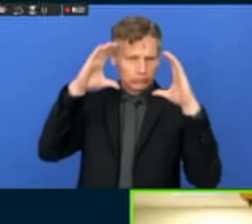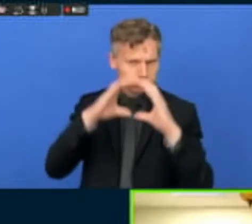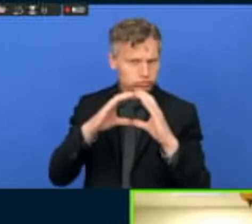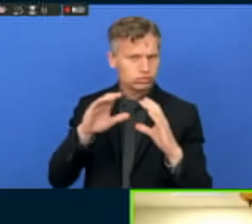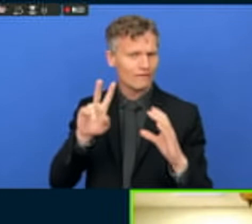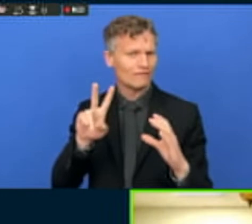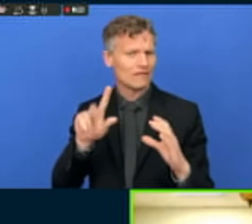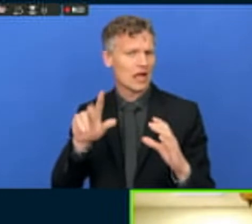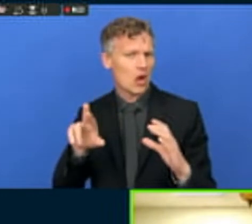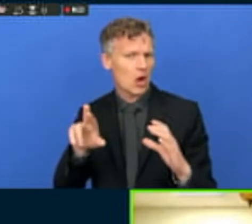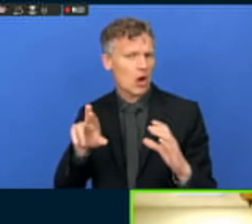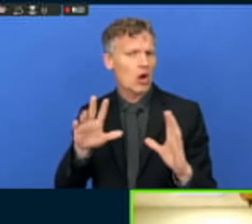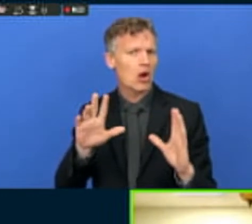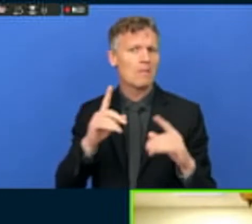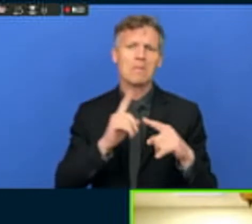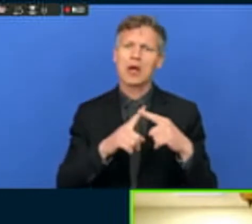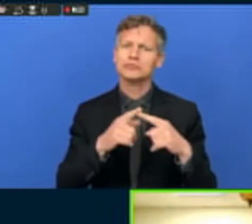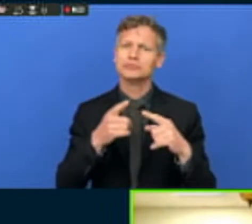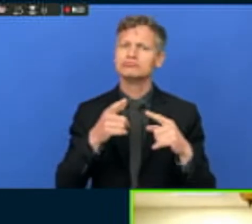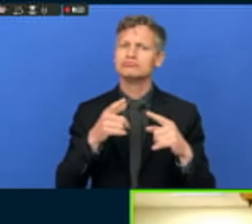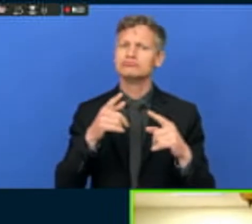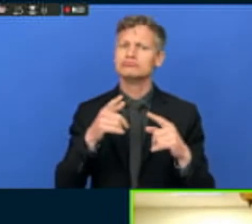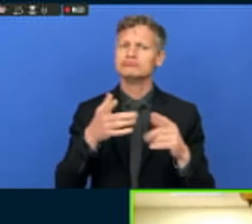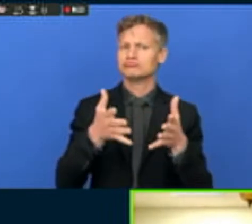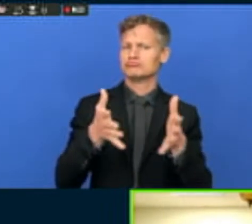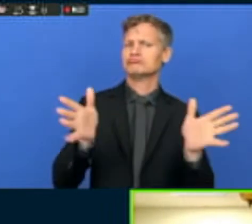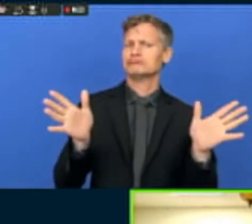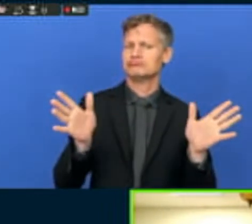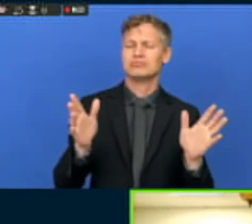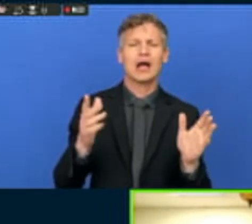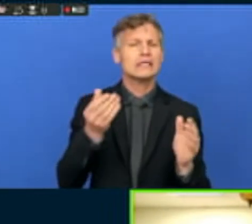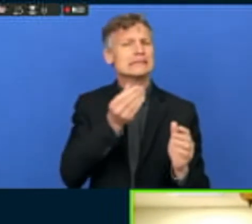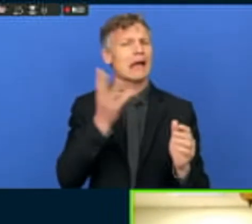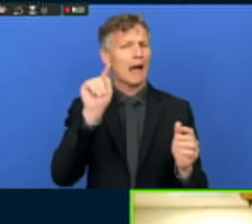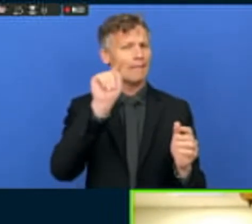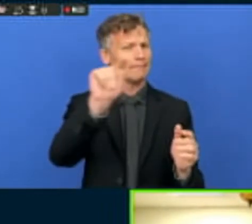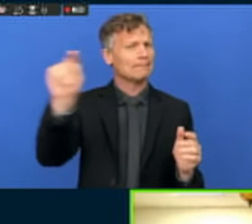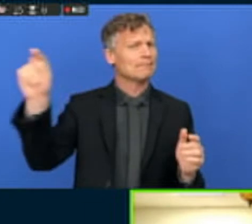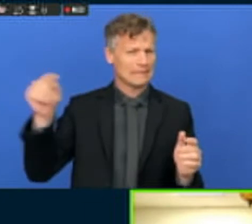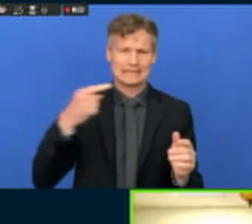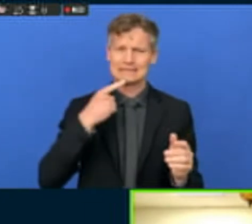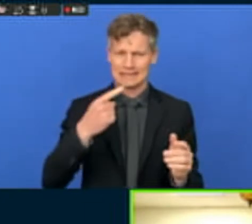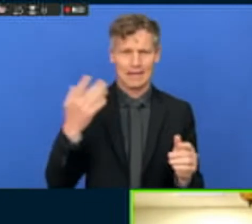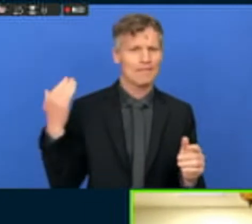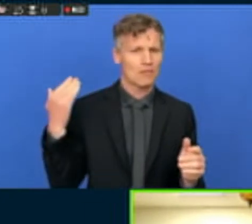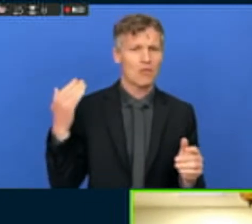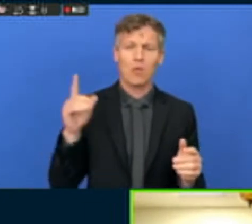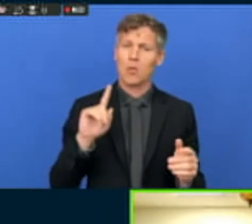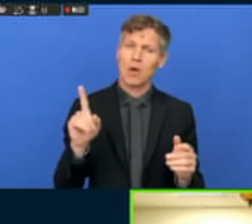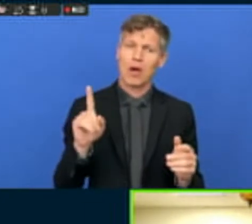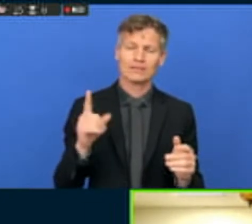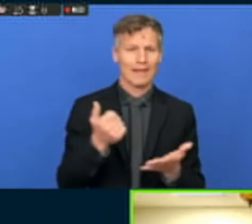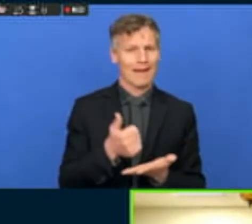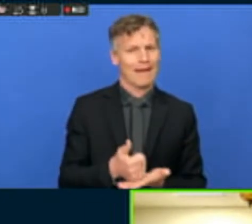what some of our colleagues, panelists have expressed, what could accelerate implementation of the